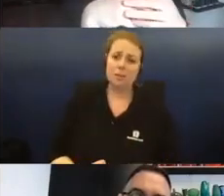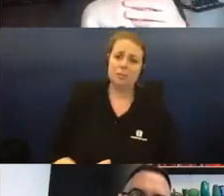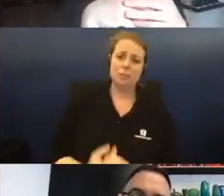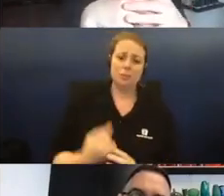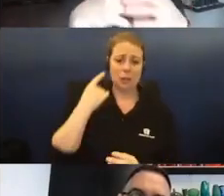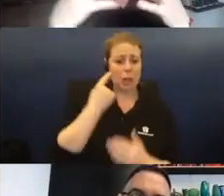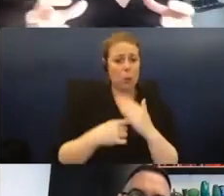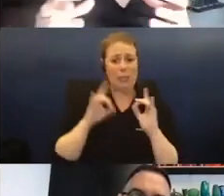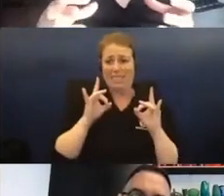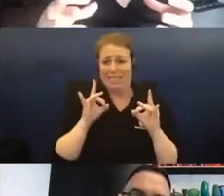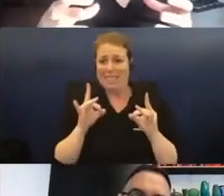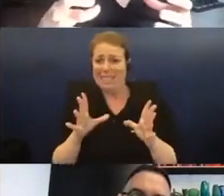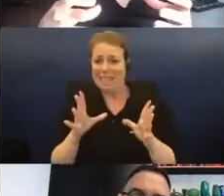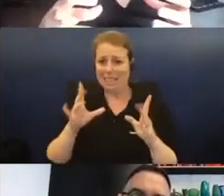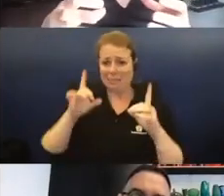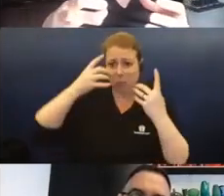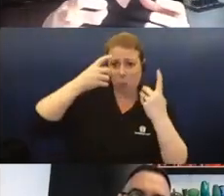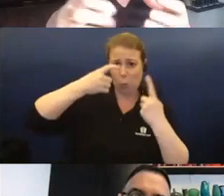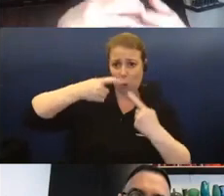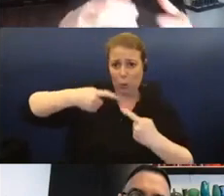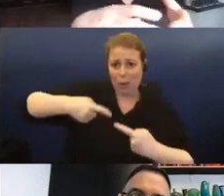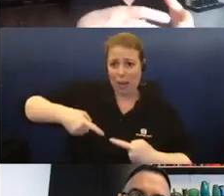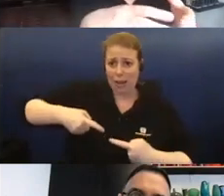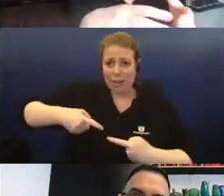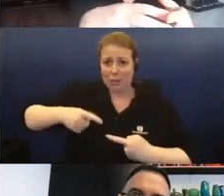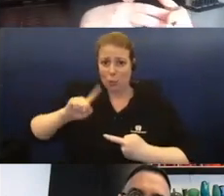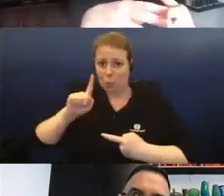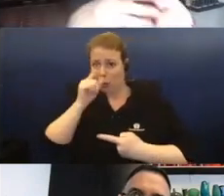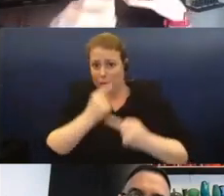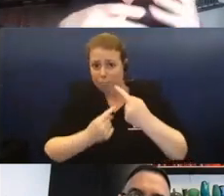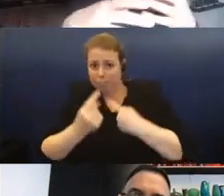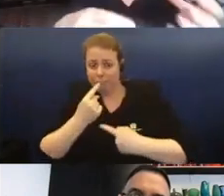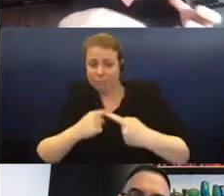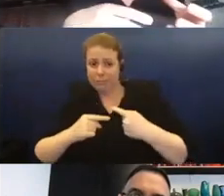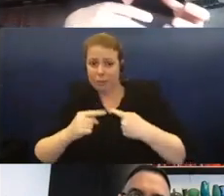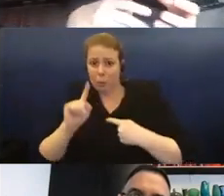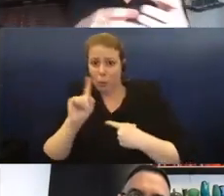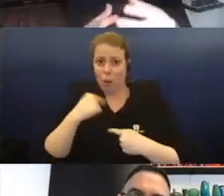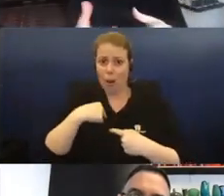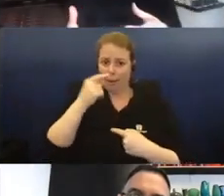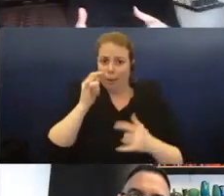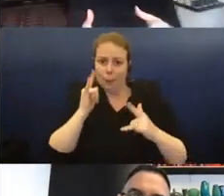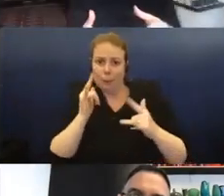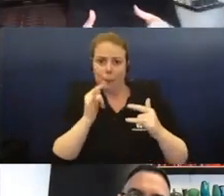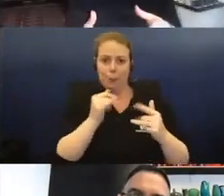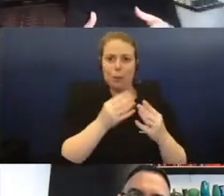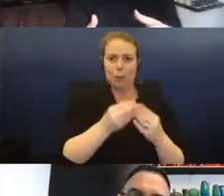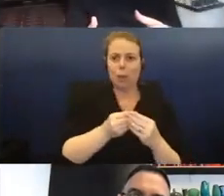beginning of unraveling what they can tell us and what I can sort of experiment. So, I see this,